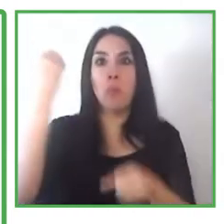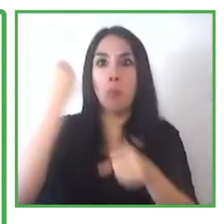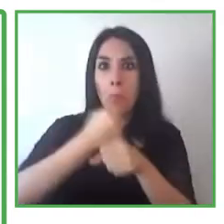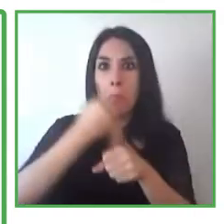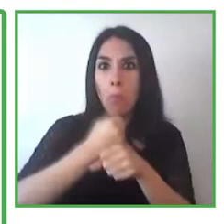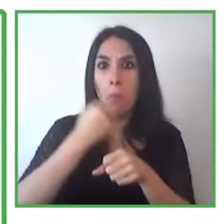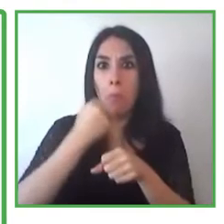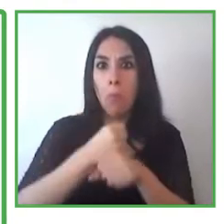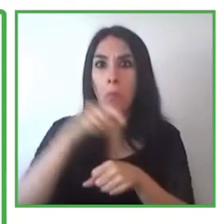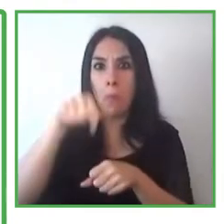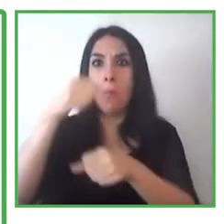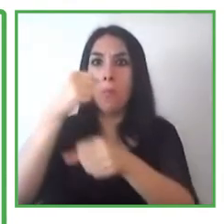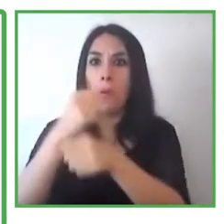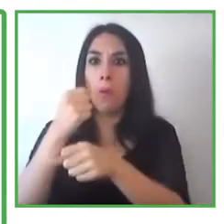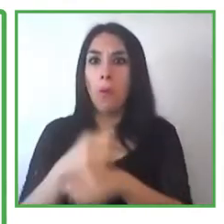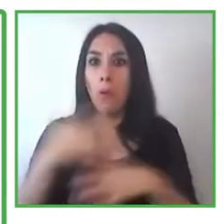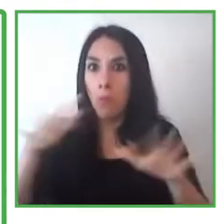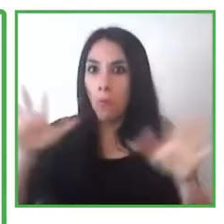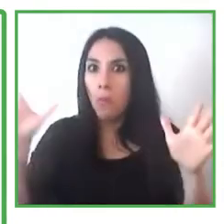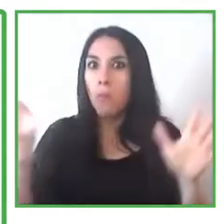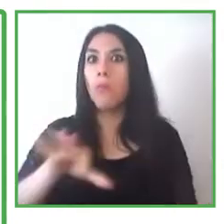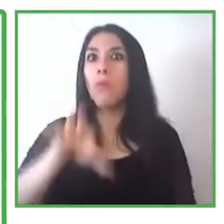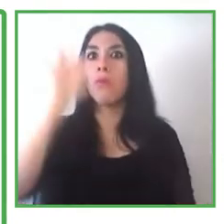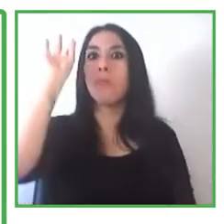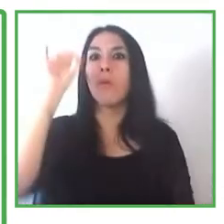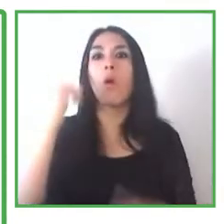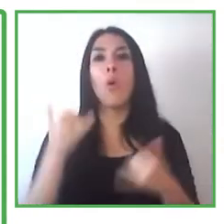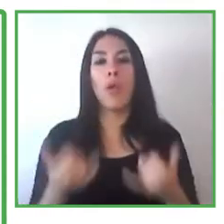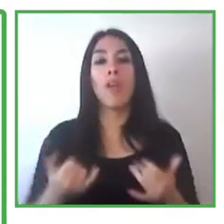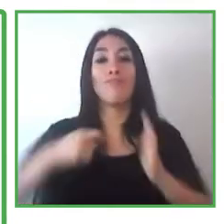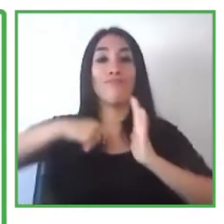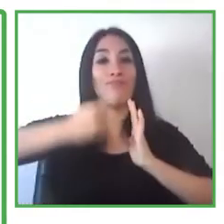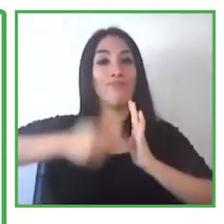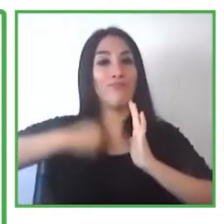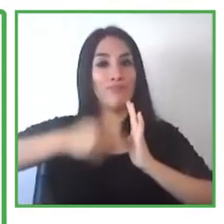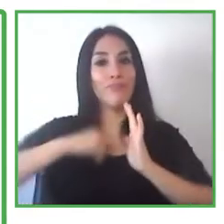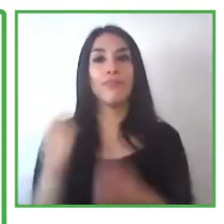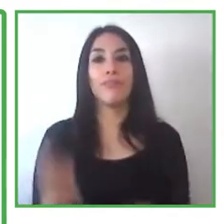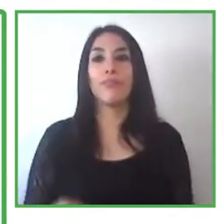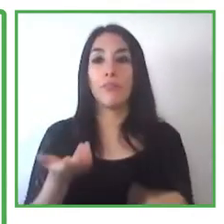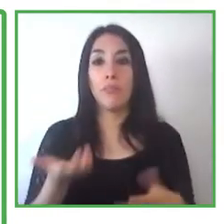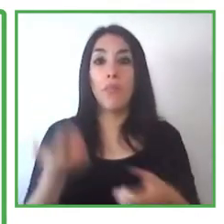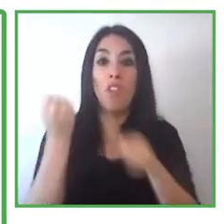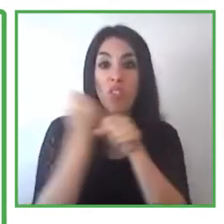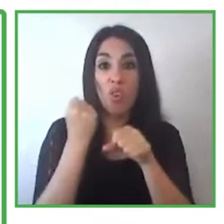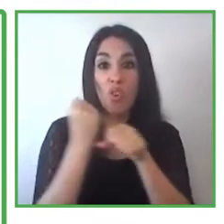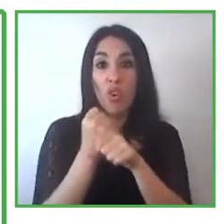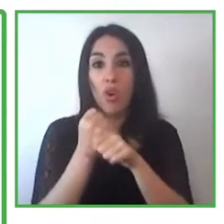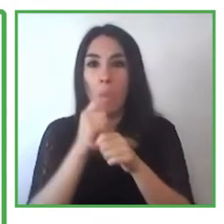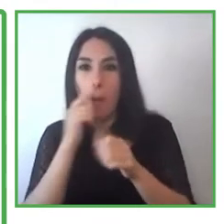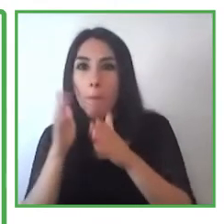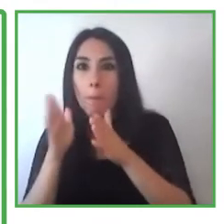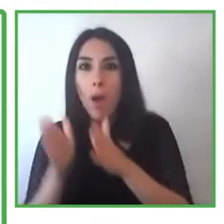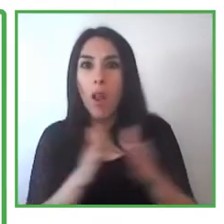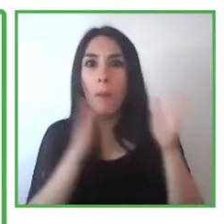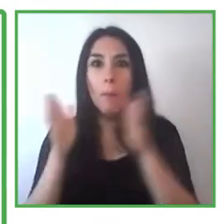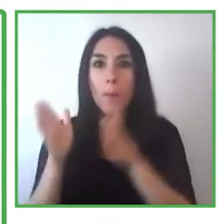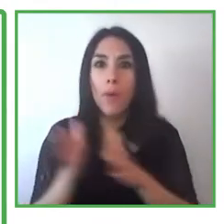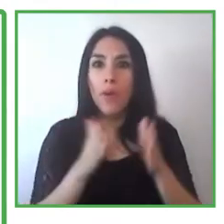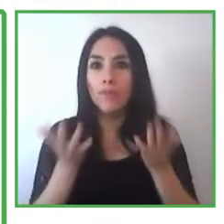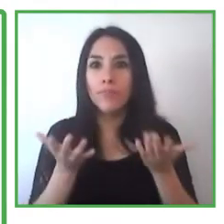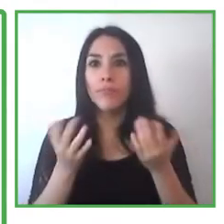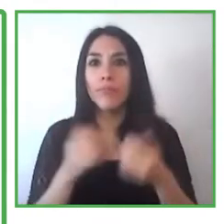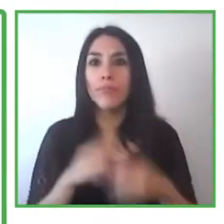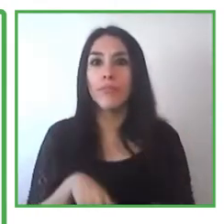as I said, a project, an activity, a strategic activity within